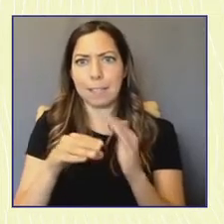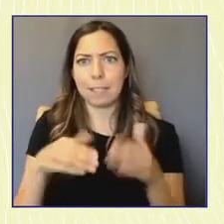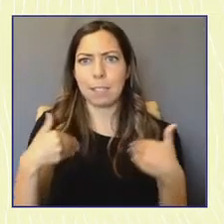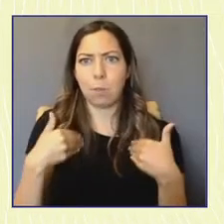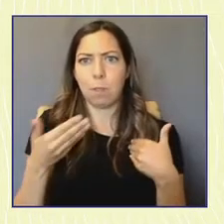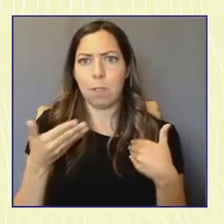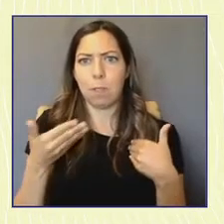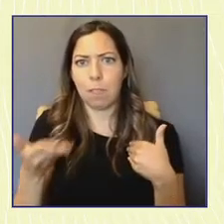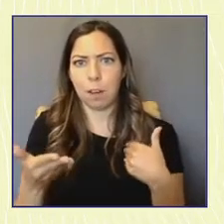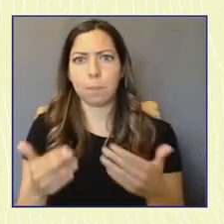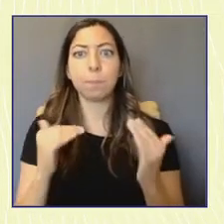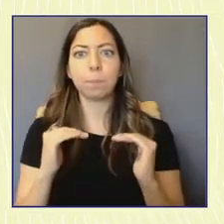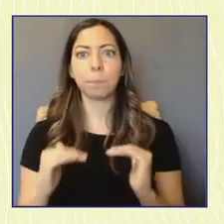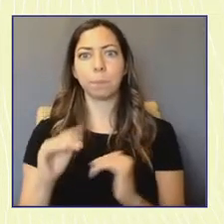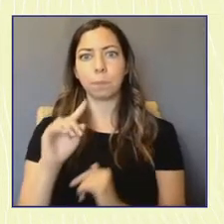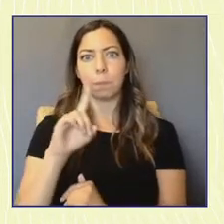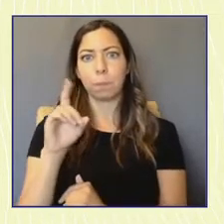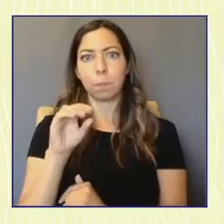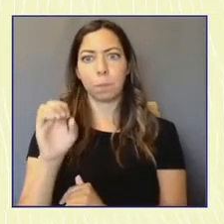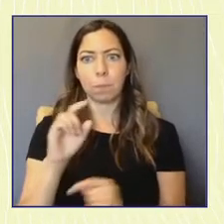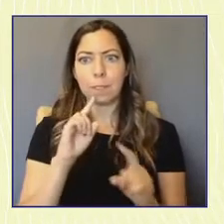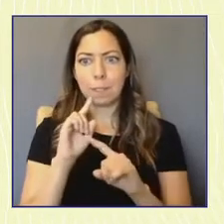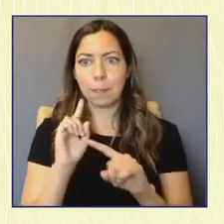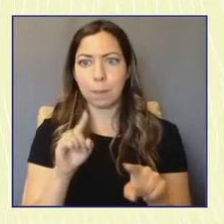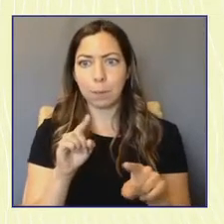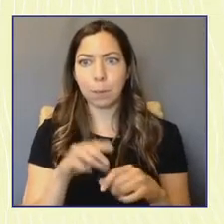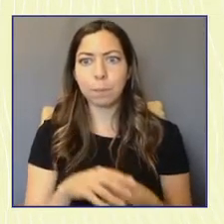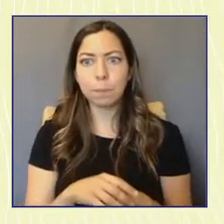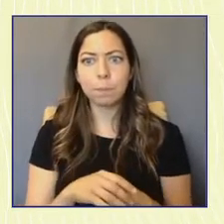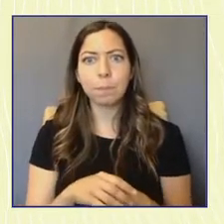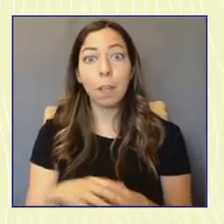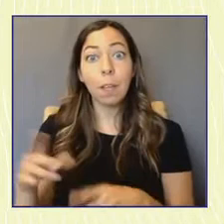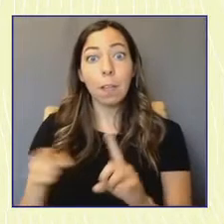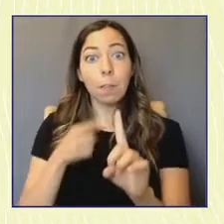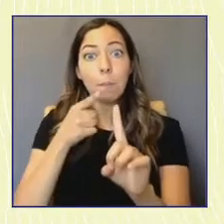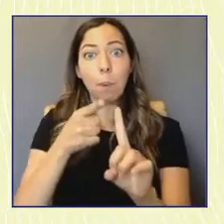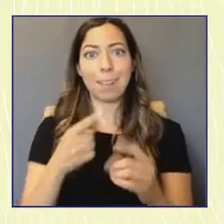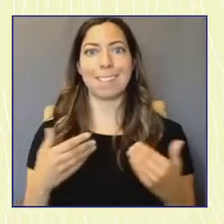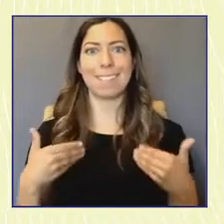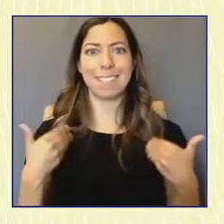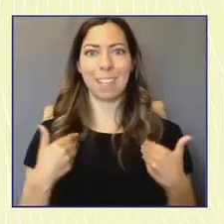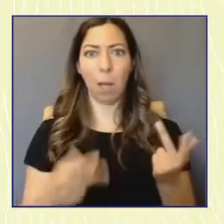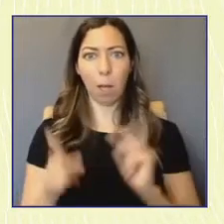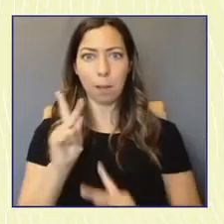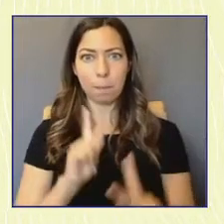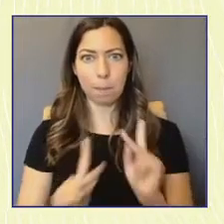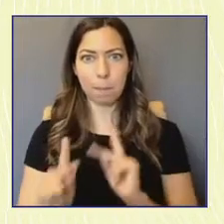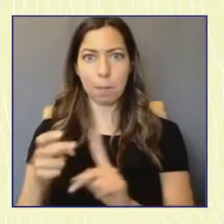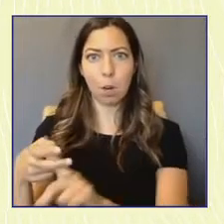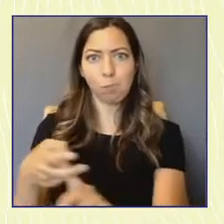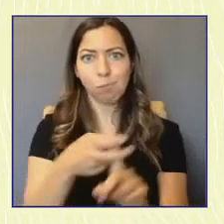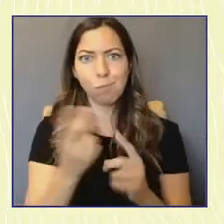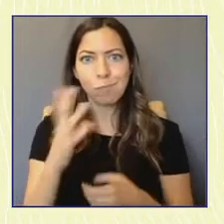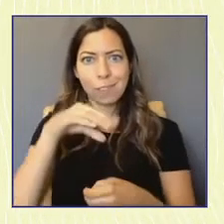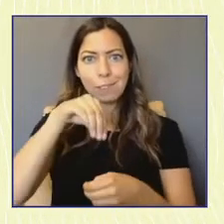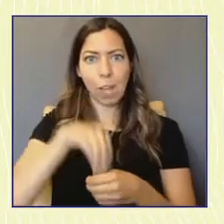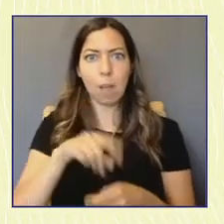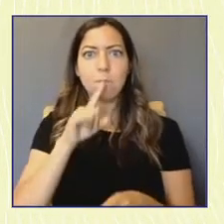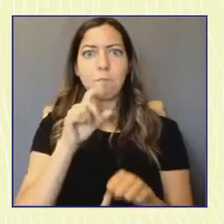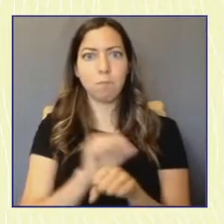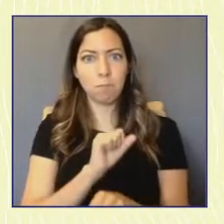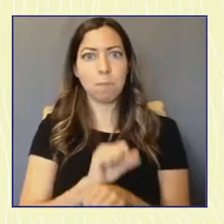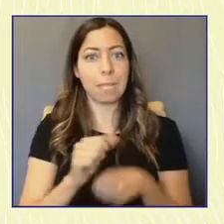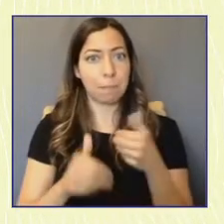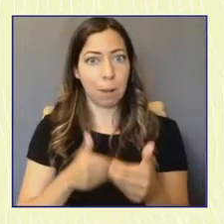I think it's a matter of getting younger people involved in those actual election processes. We just don't talk about